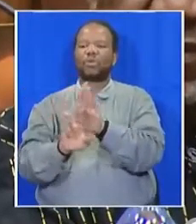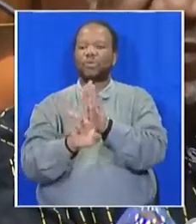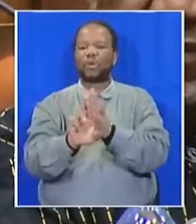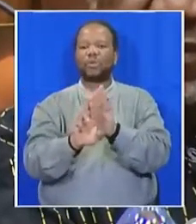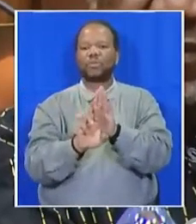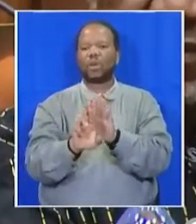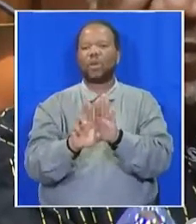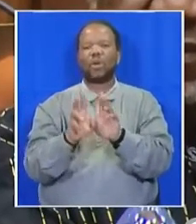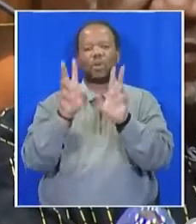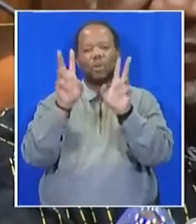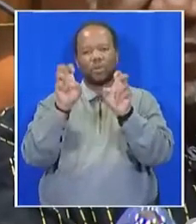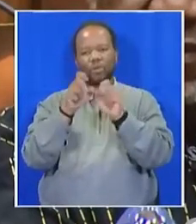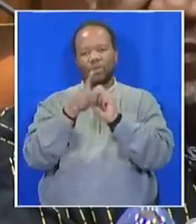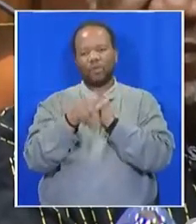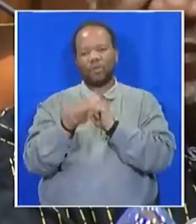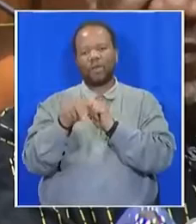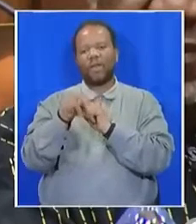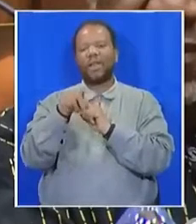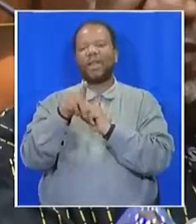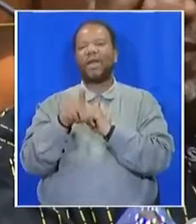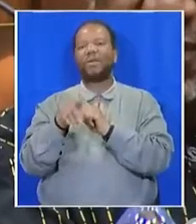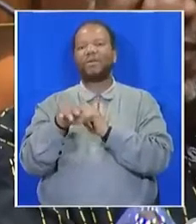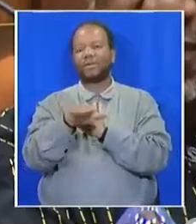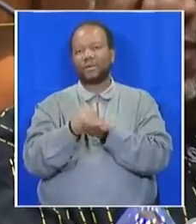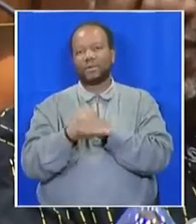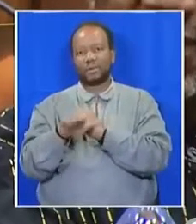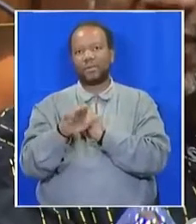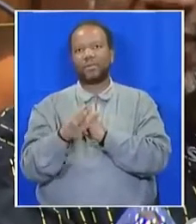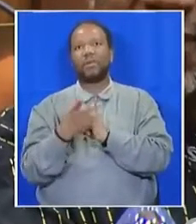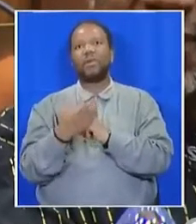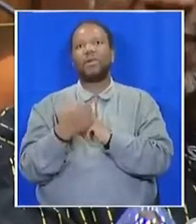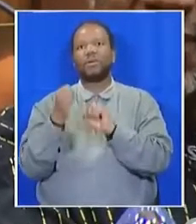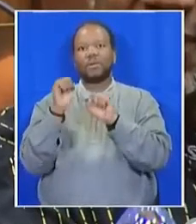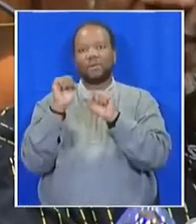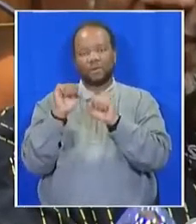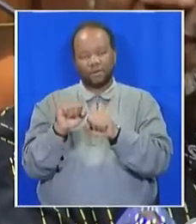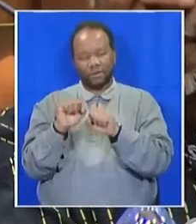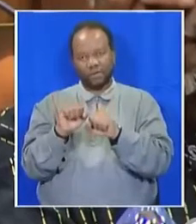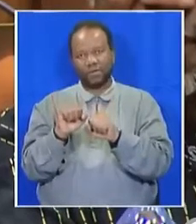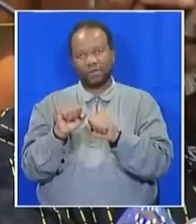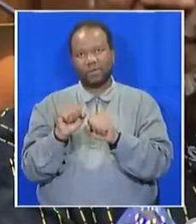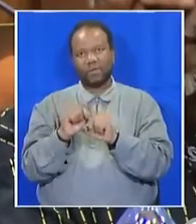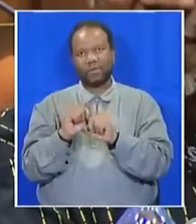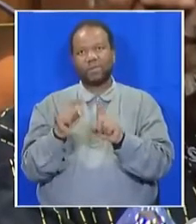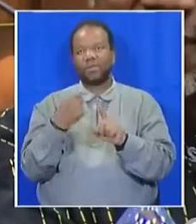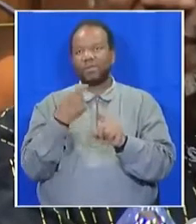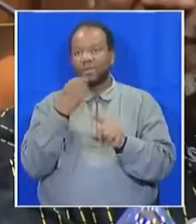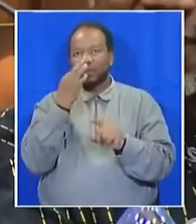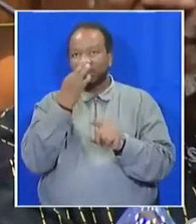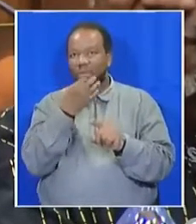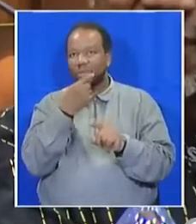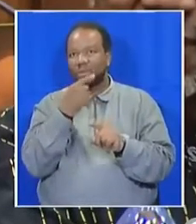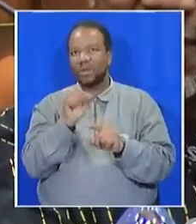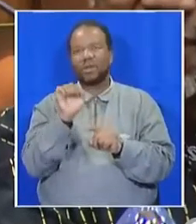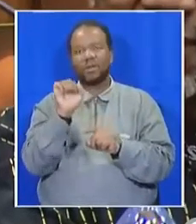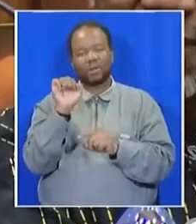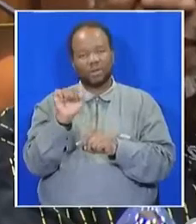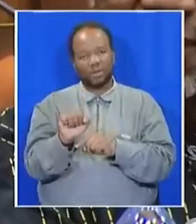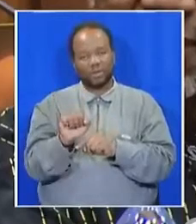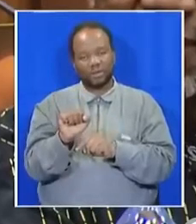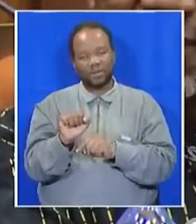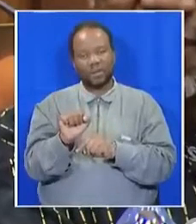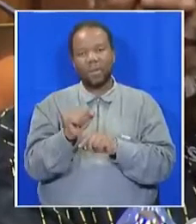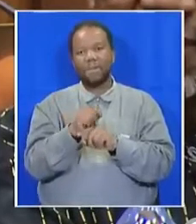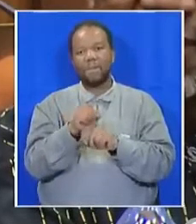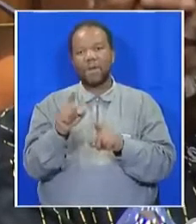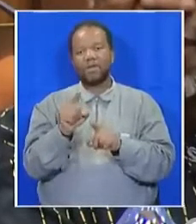land. And it was agreed that Rulph and Cyril were too occupied, but they needed representatives